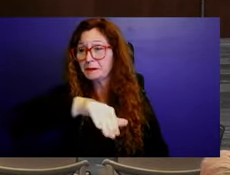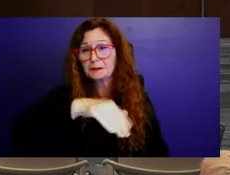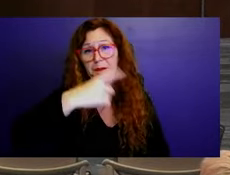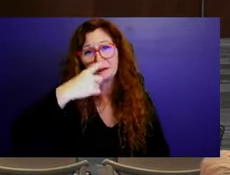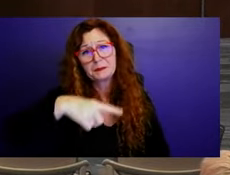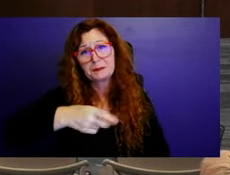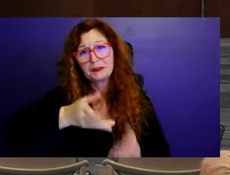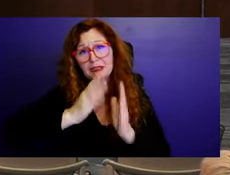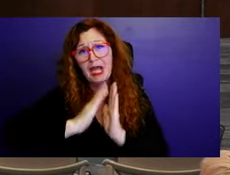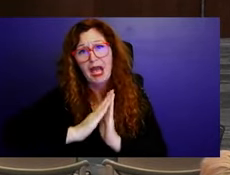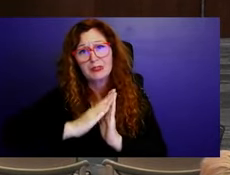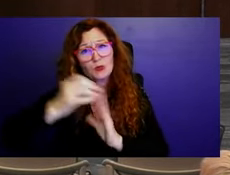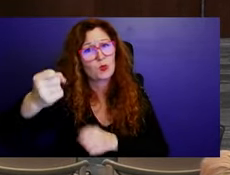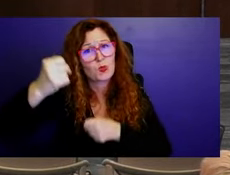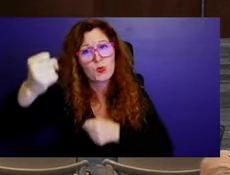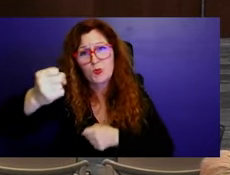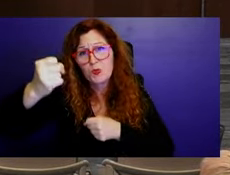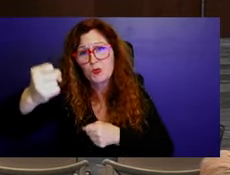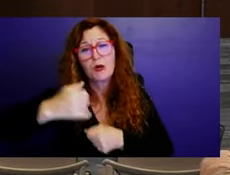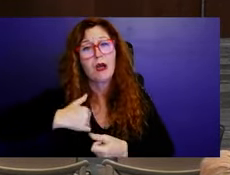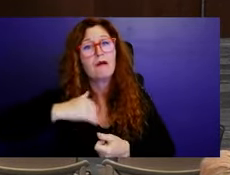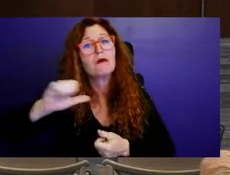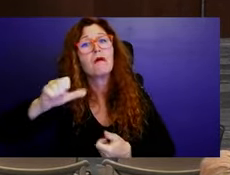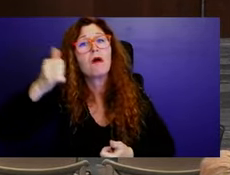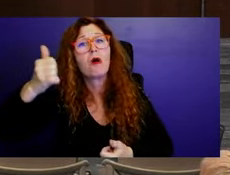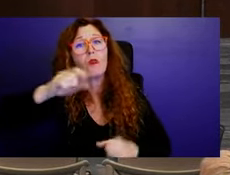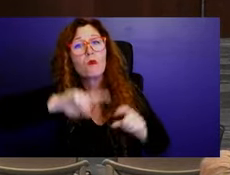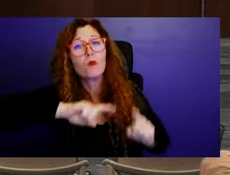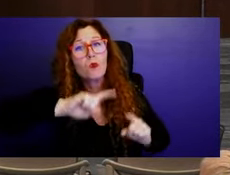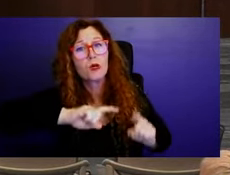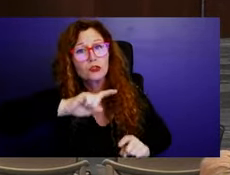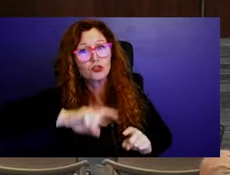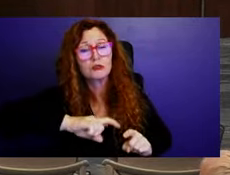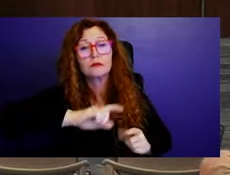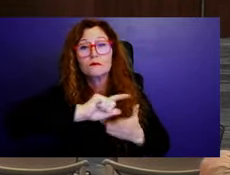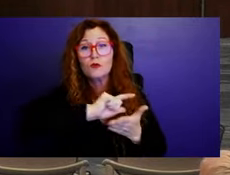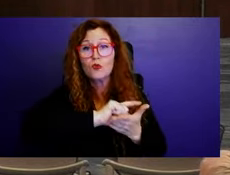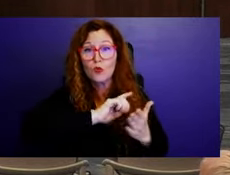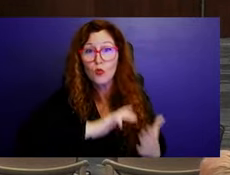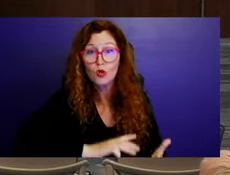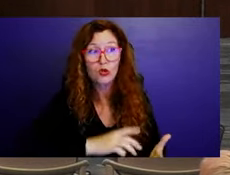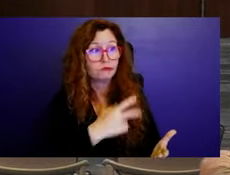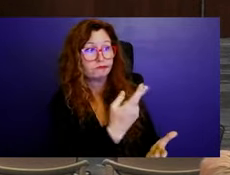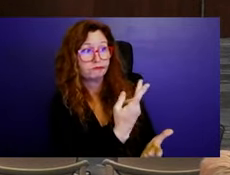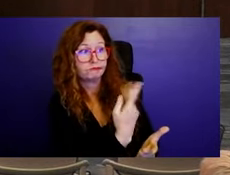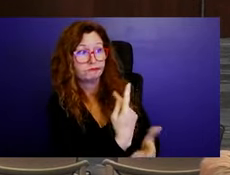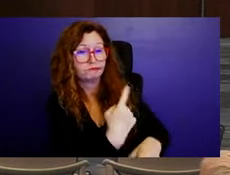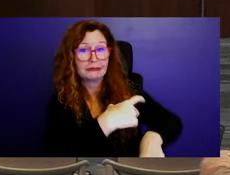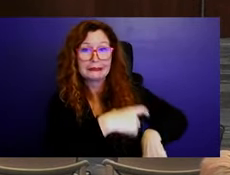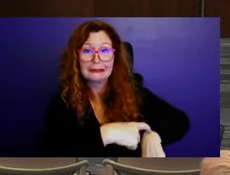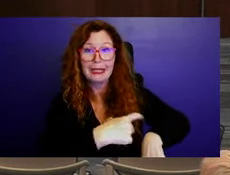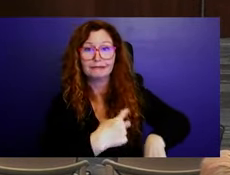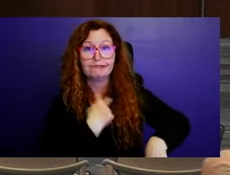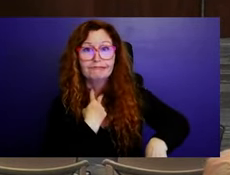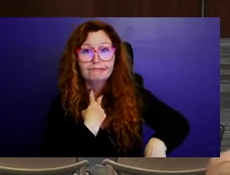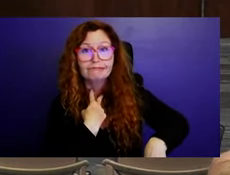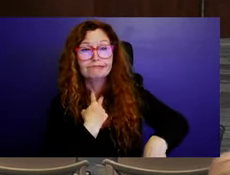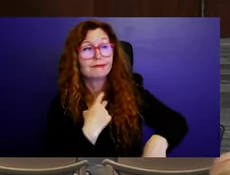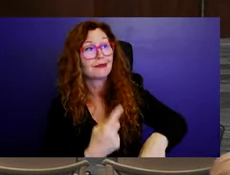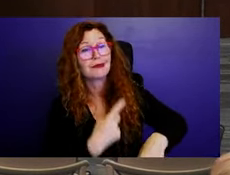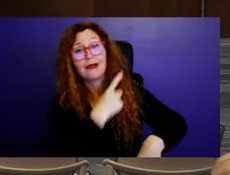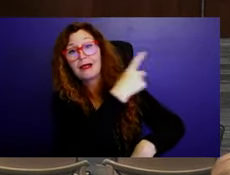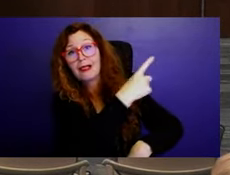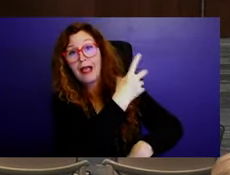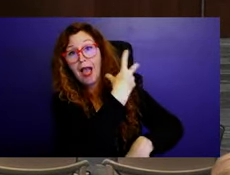questions for our city attorney that, um, we didn't have a chance to speak. I was in Tallahassee and then I came back. and so,